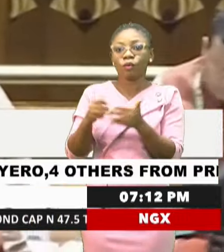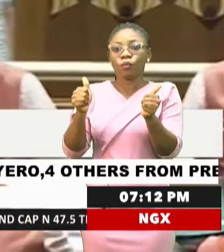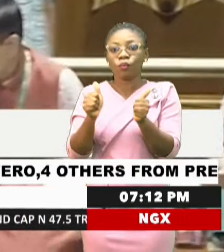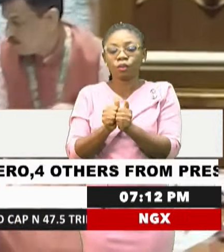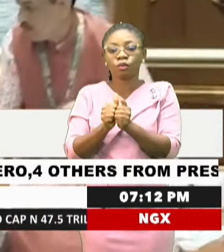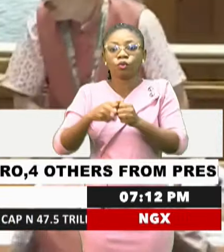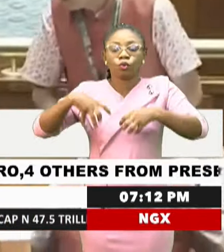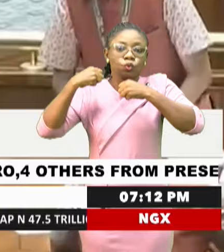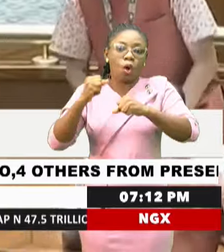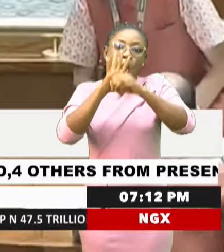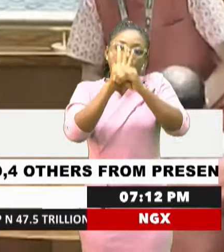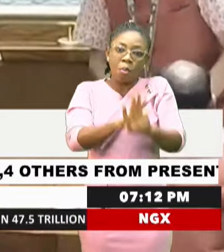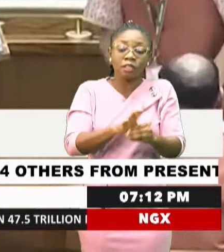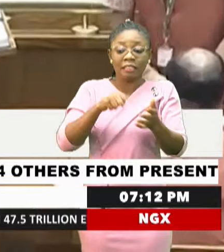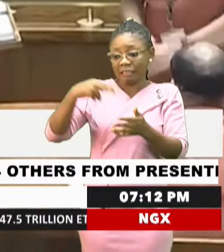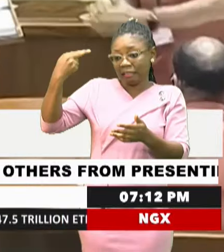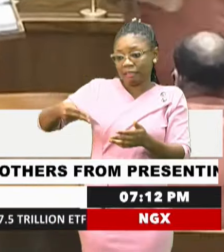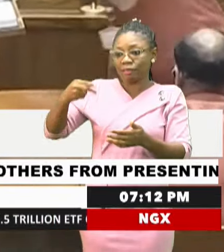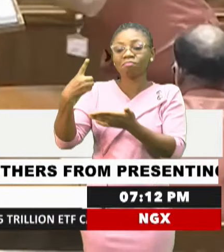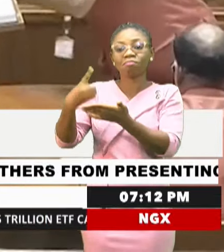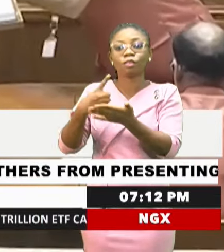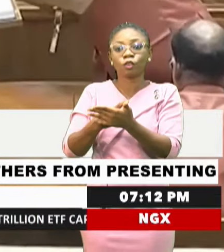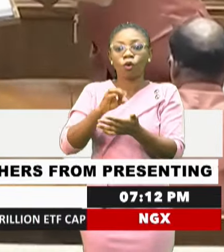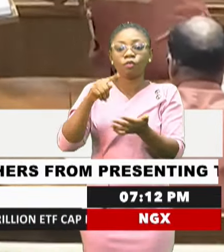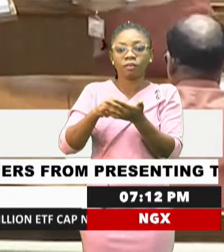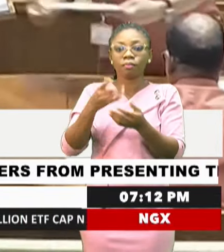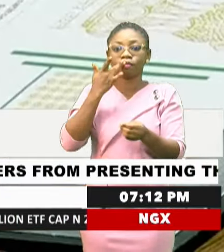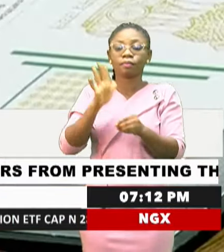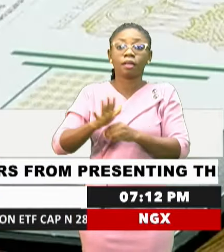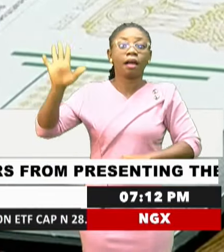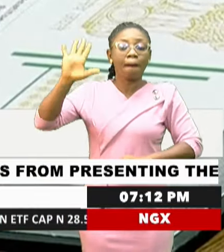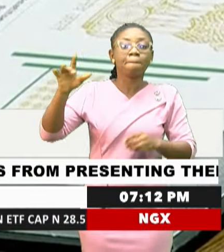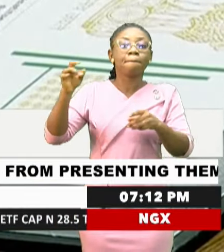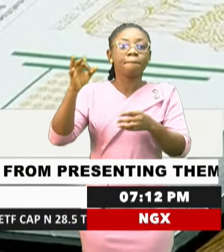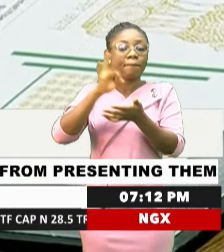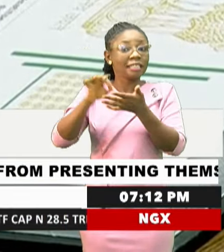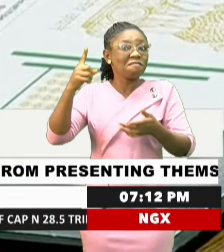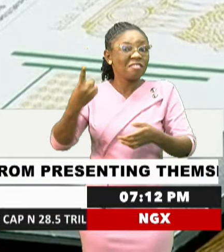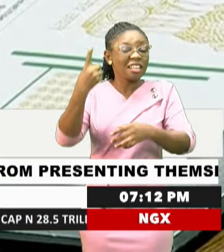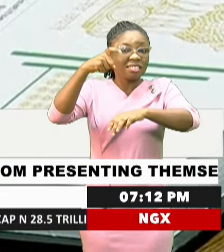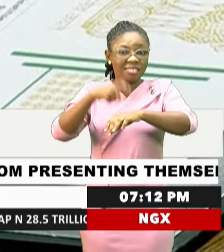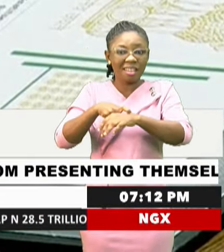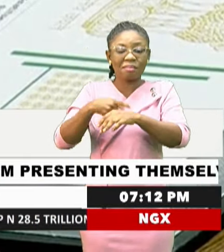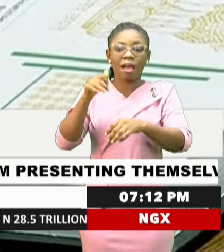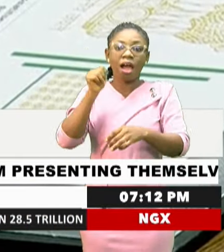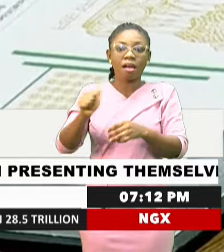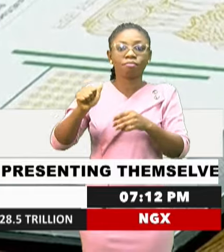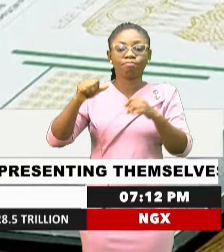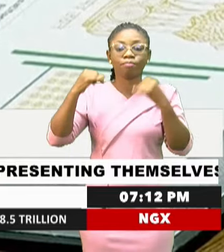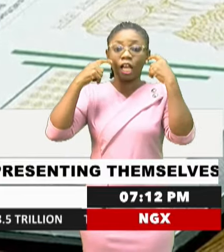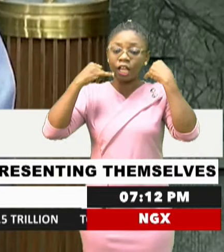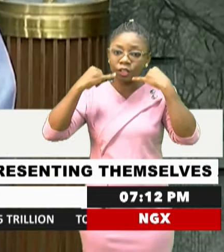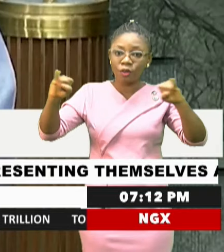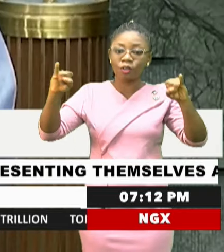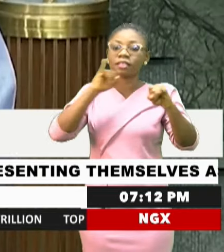This historic session of the oath-taking marks the first time a swearing-in ceremony is